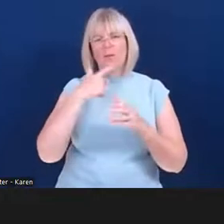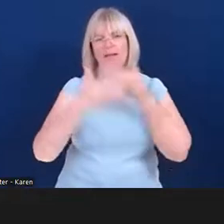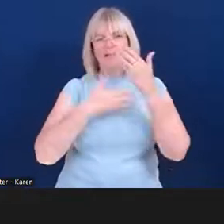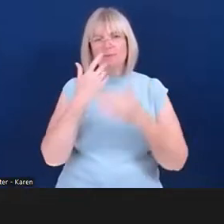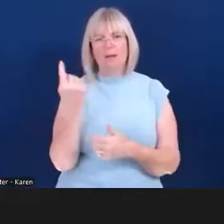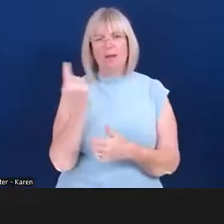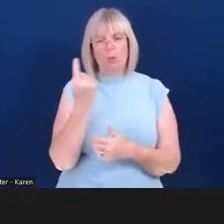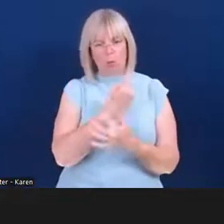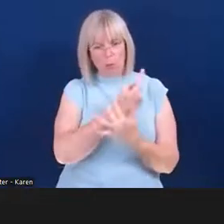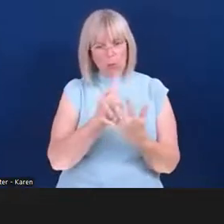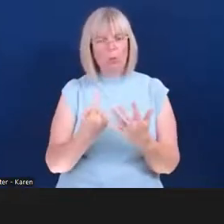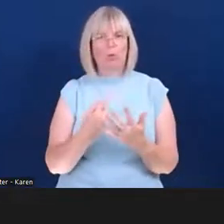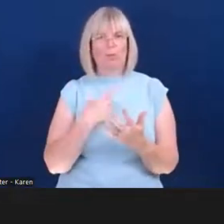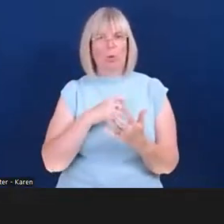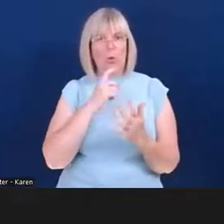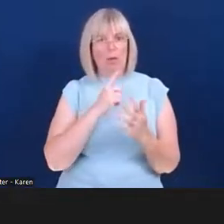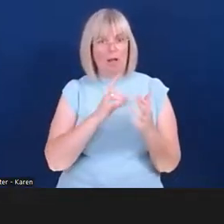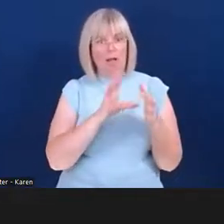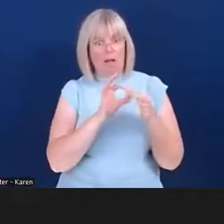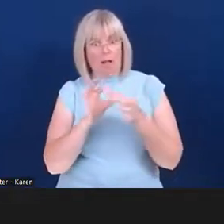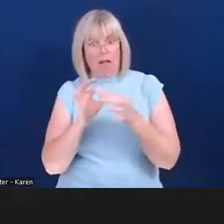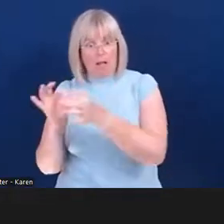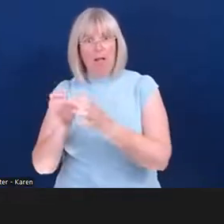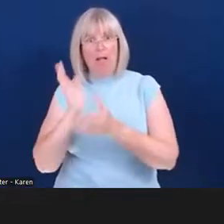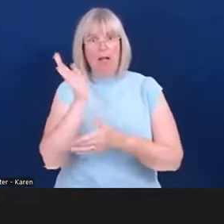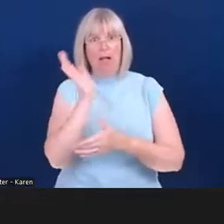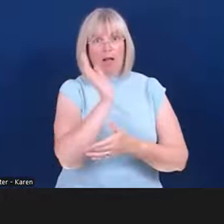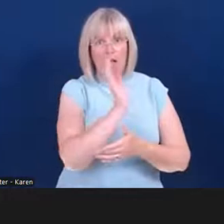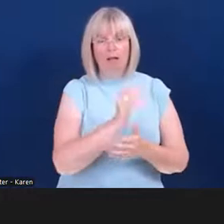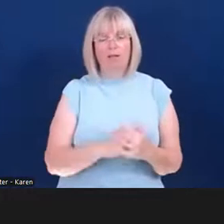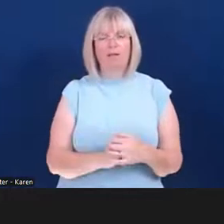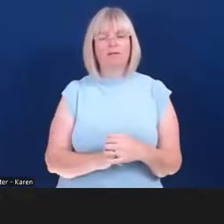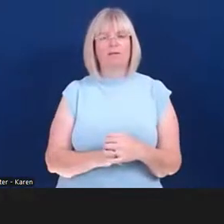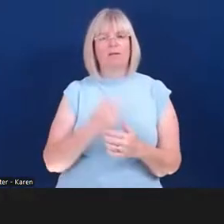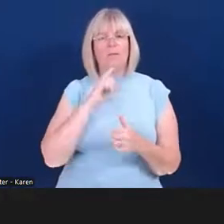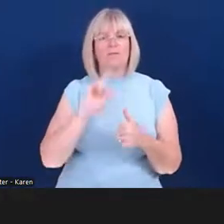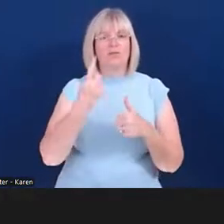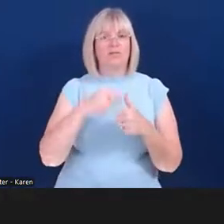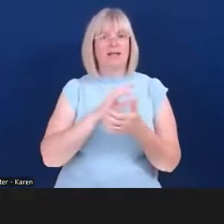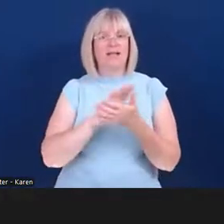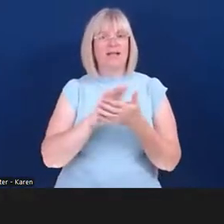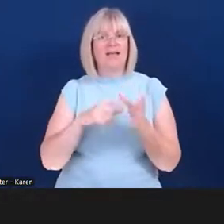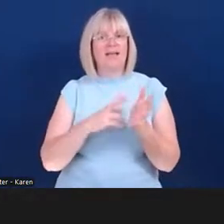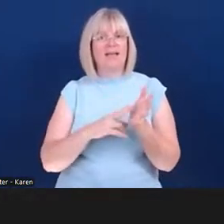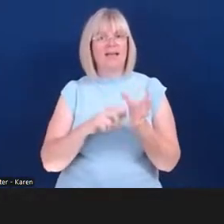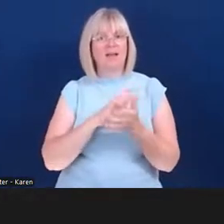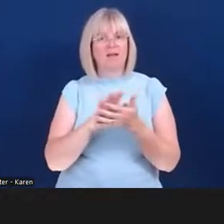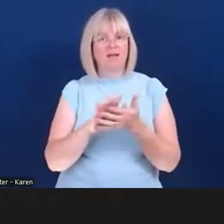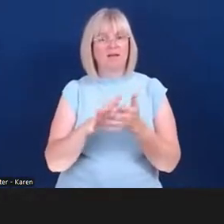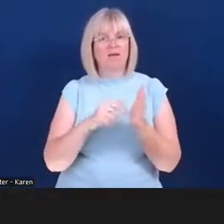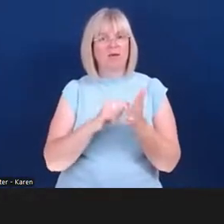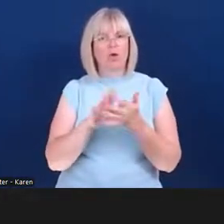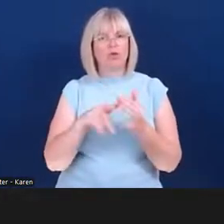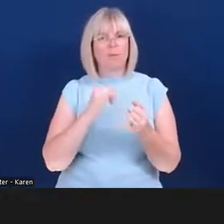back to back because we've got a lot to get through. And so we'll kick off with Hannah Thomas, who is an employment law specialist